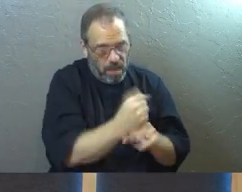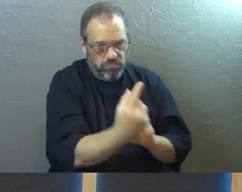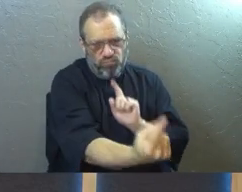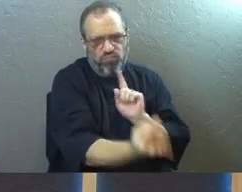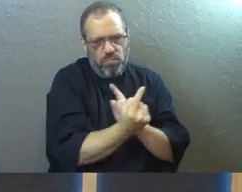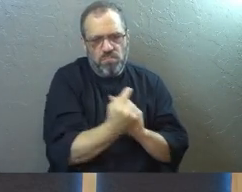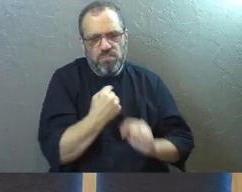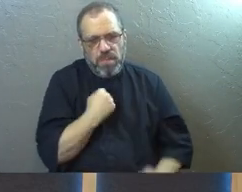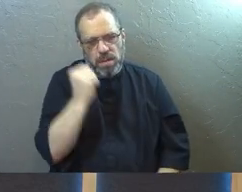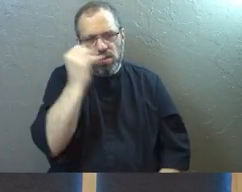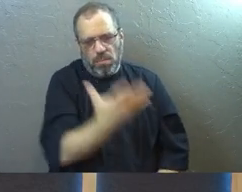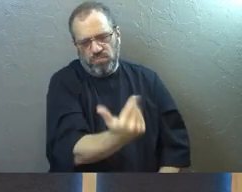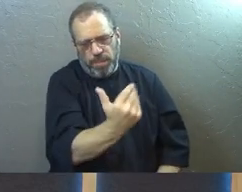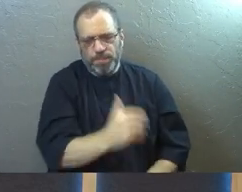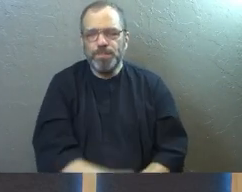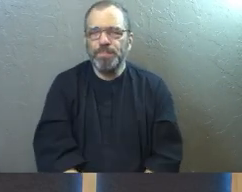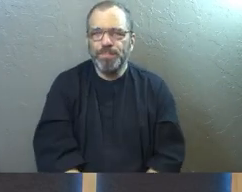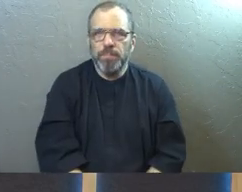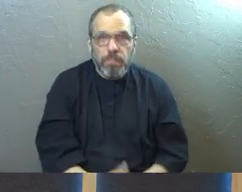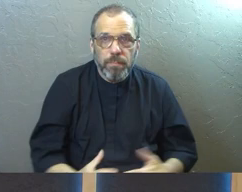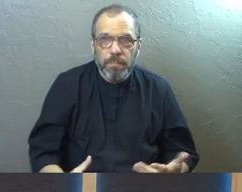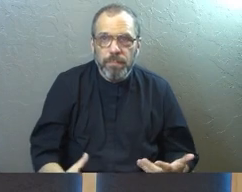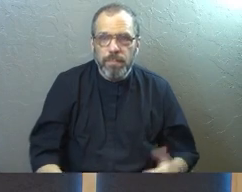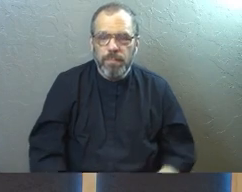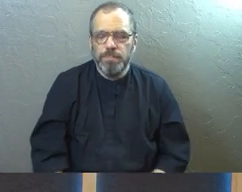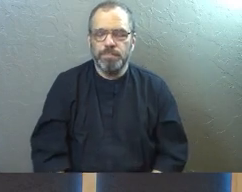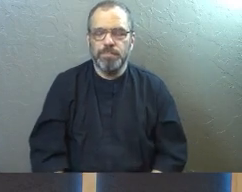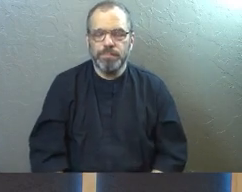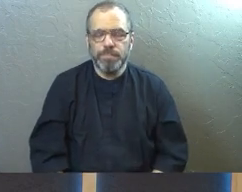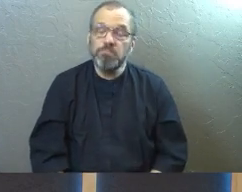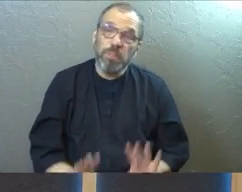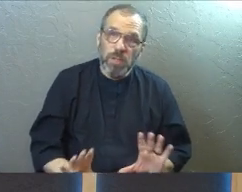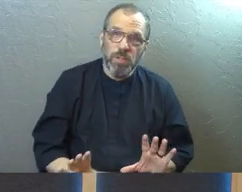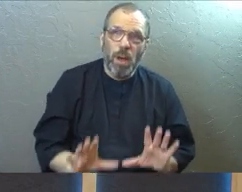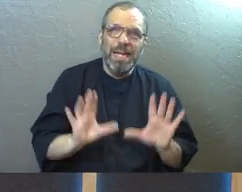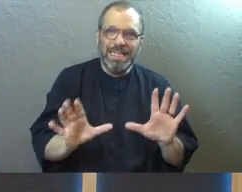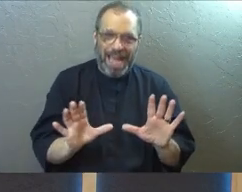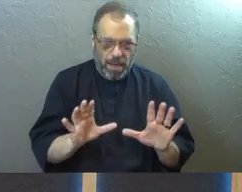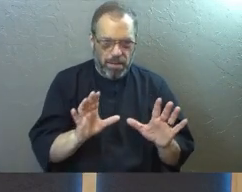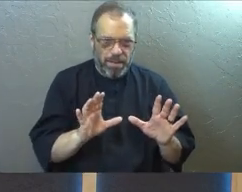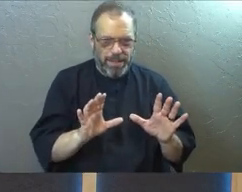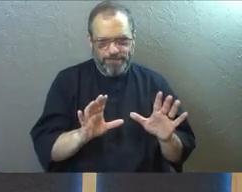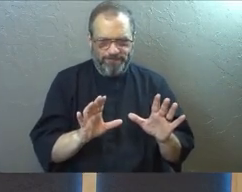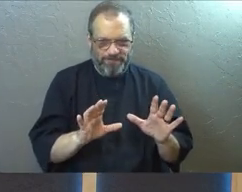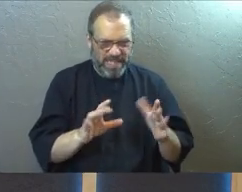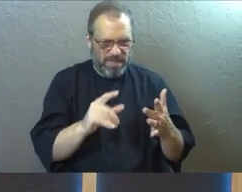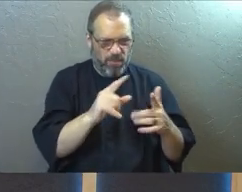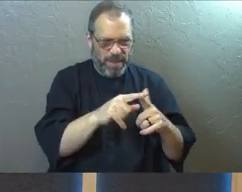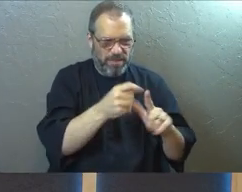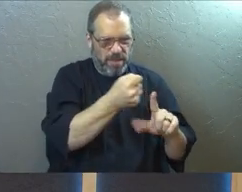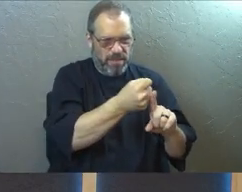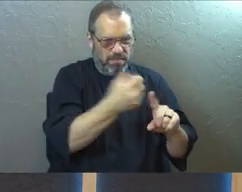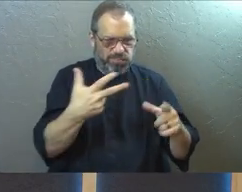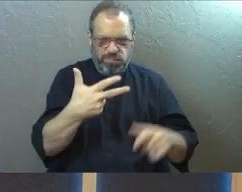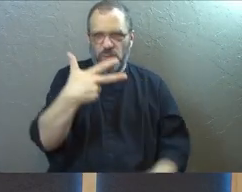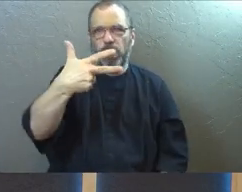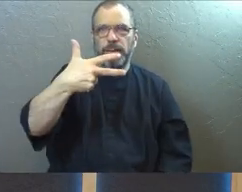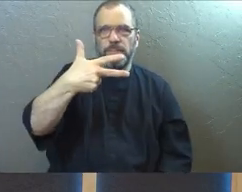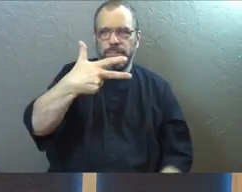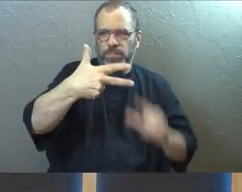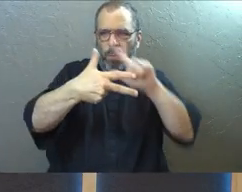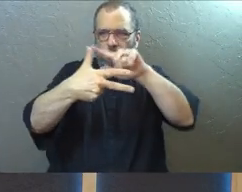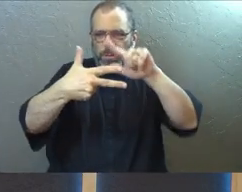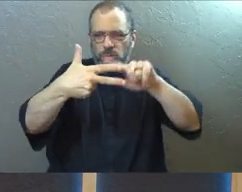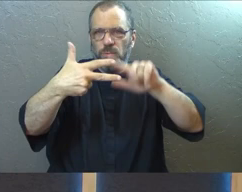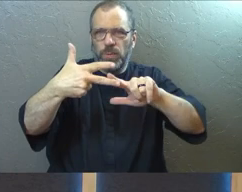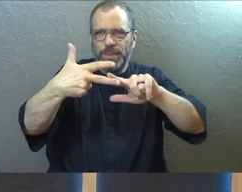confident when it comes to your prayer life with him. So we're going to break up the rest of our sort of section this morning into three chunks to kind